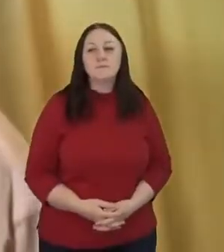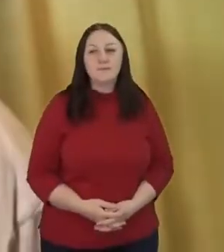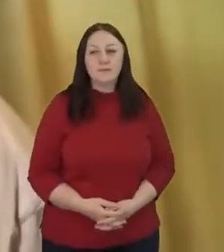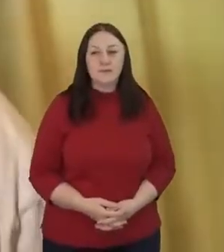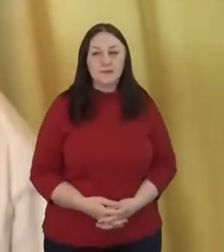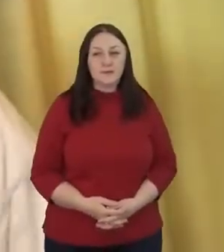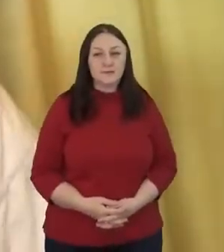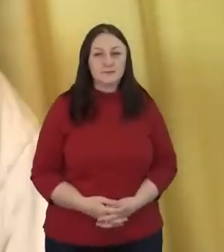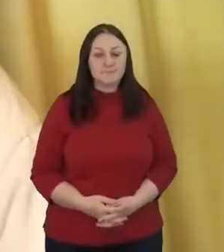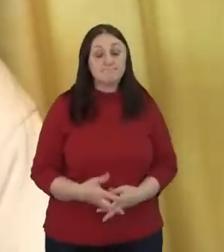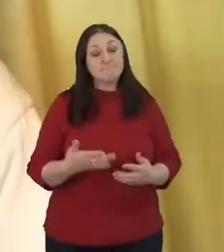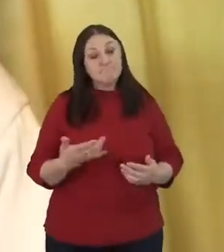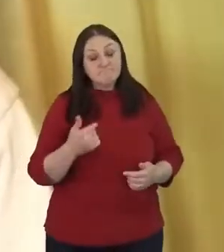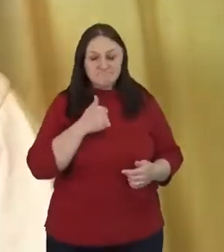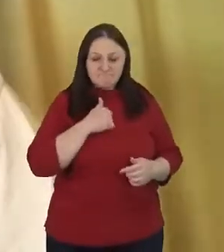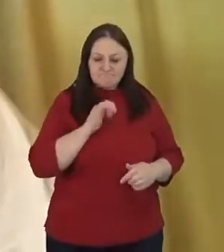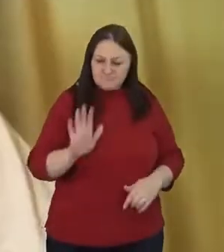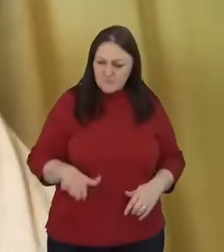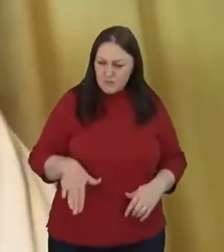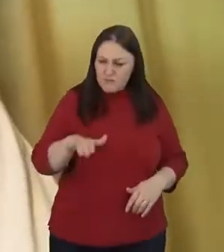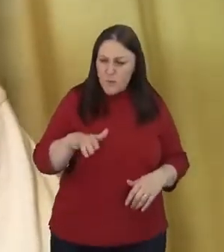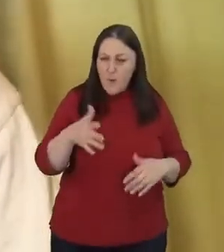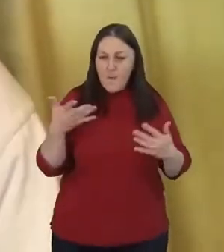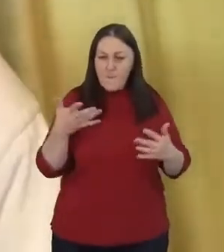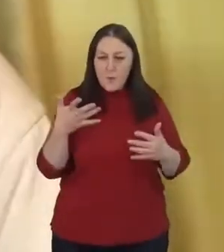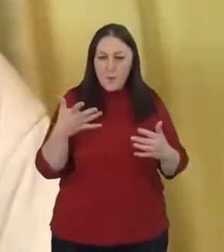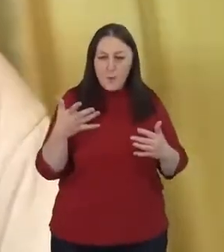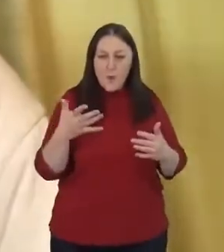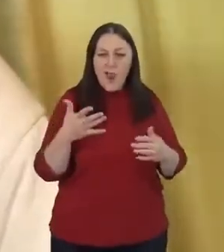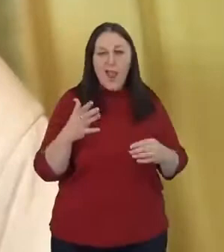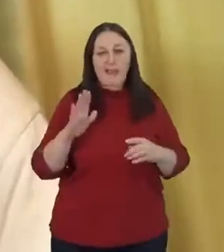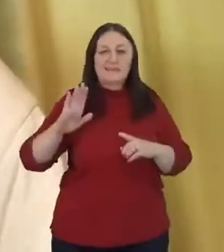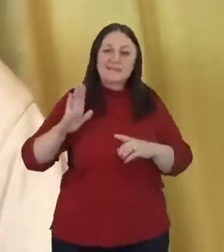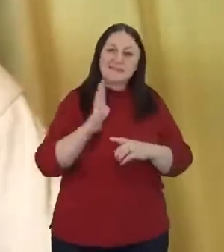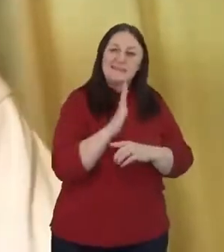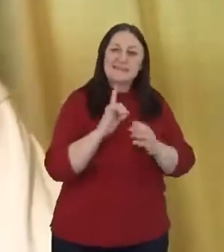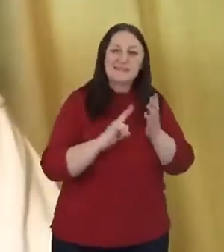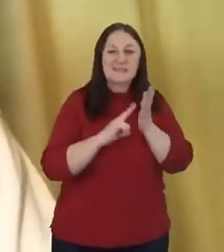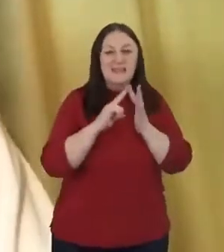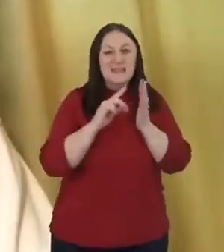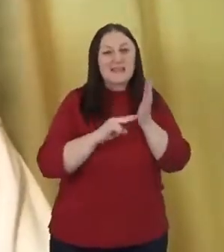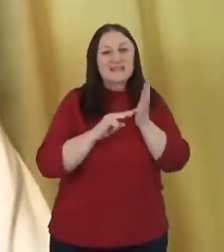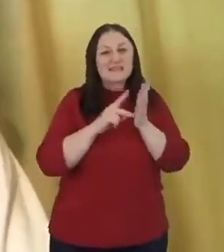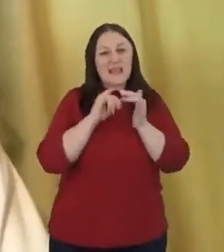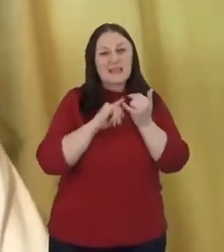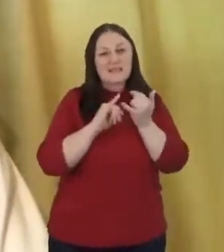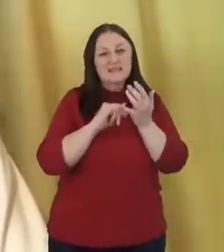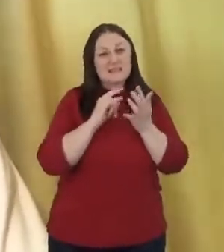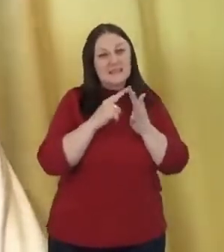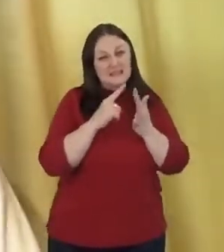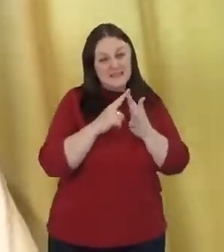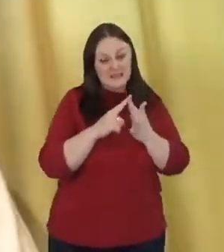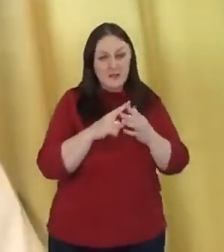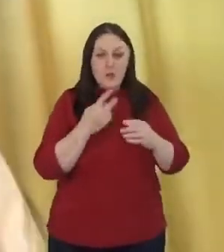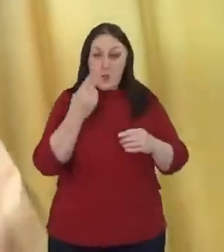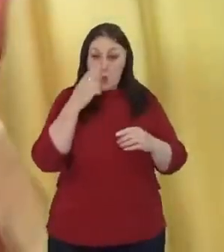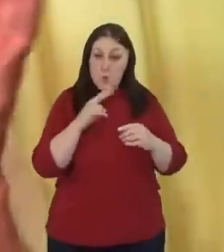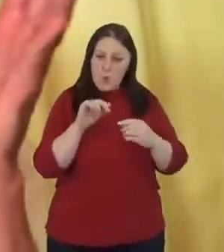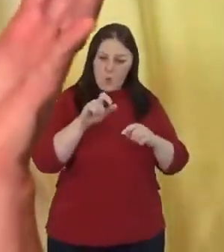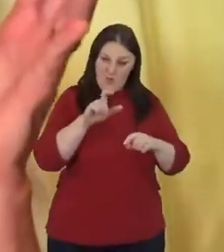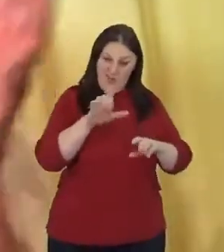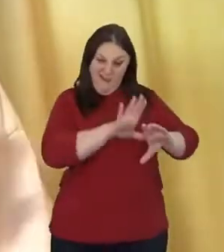I grew up down in East Tennessee in what we call the Bible Belt, right? mean, is just,